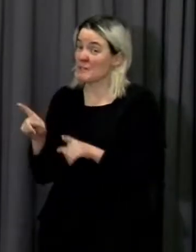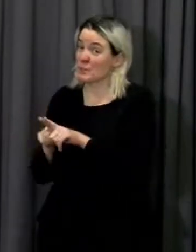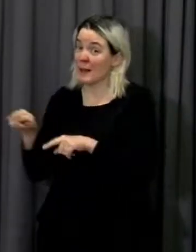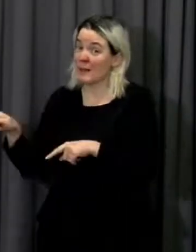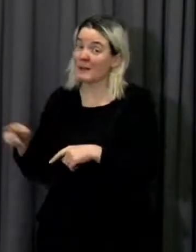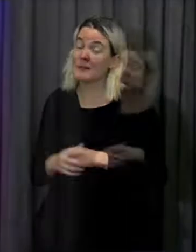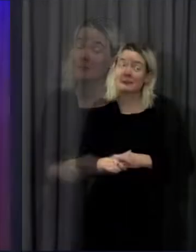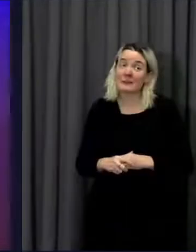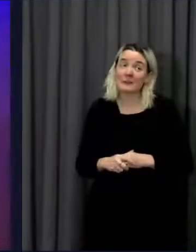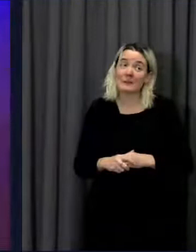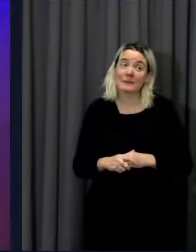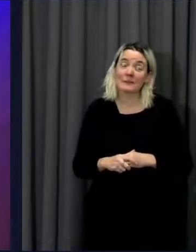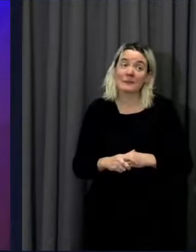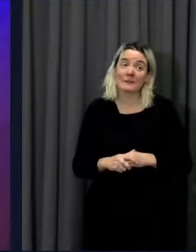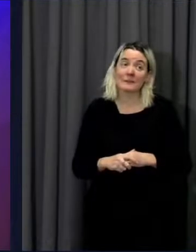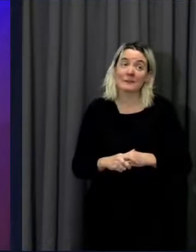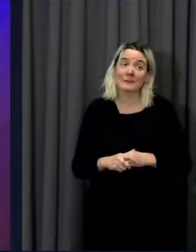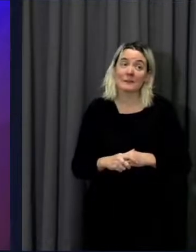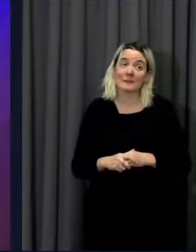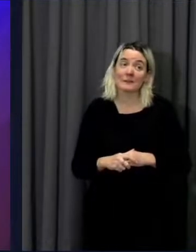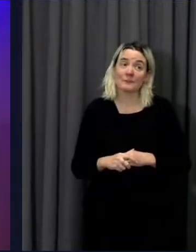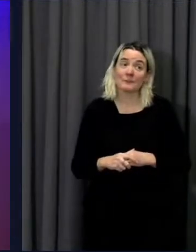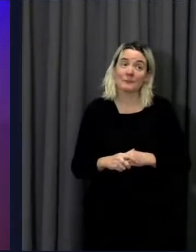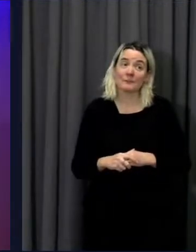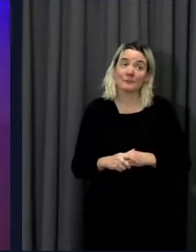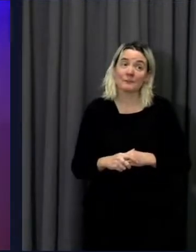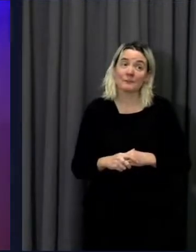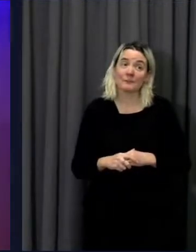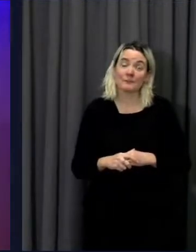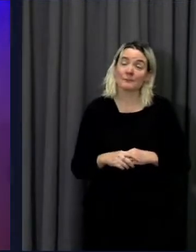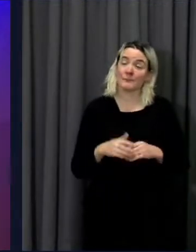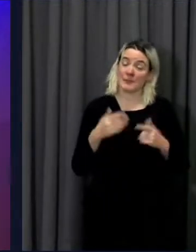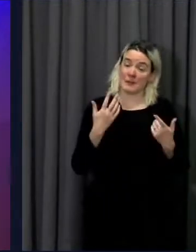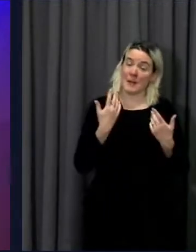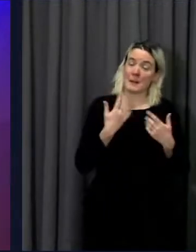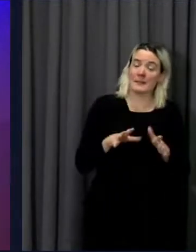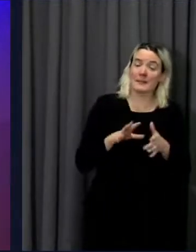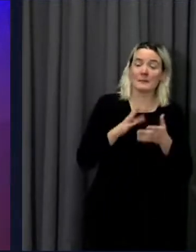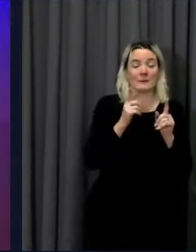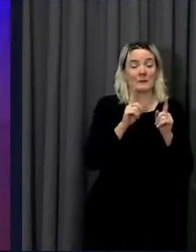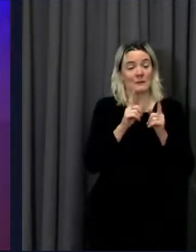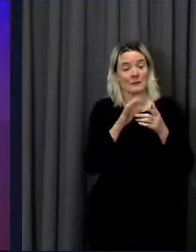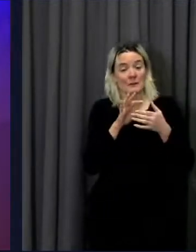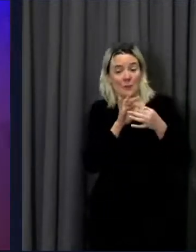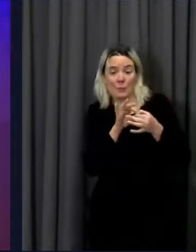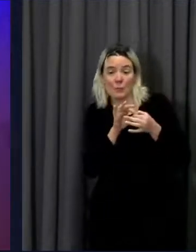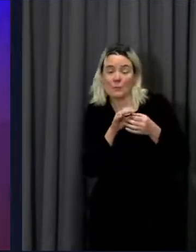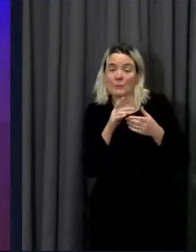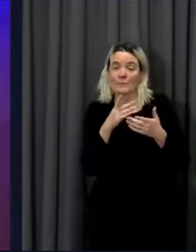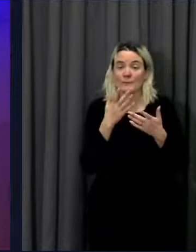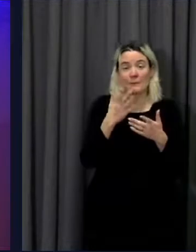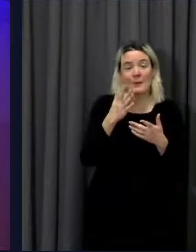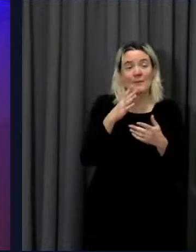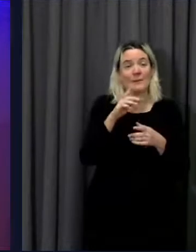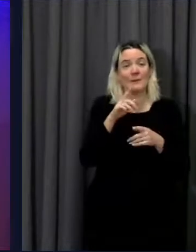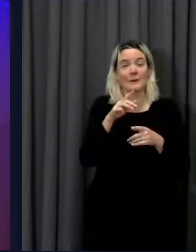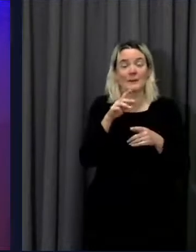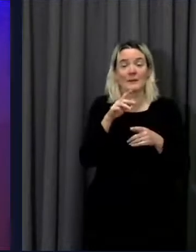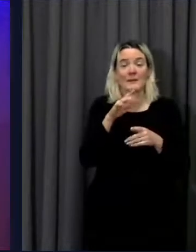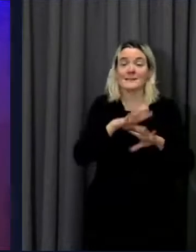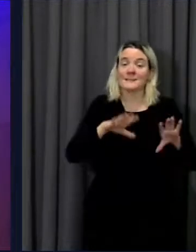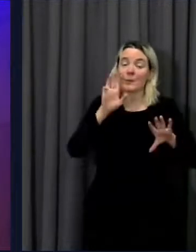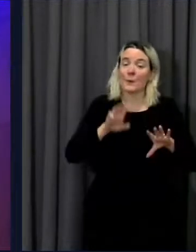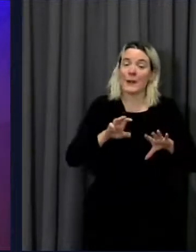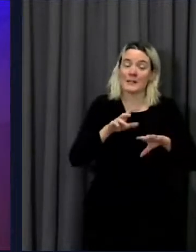Thank you and we spent a night with South Wales Police over the weekend tasked with breaking up illegal gatherings and house parties